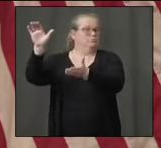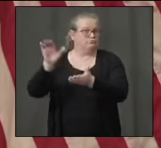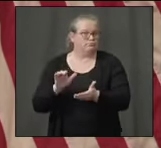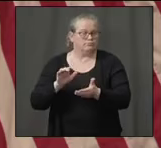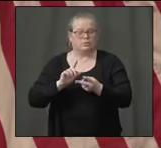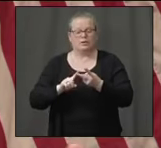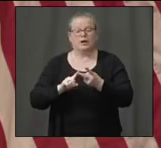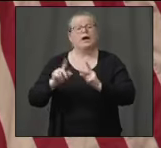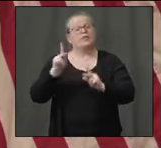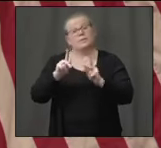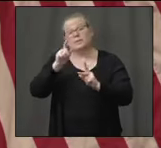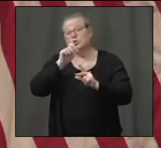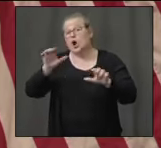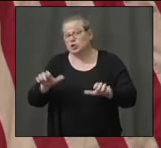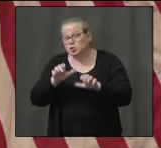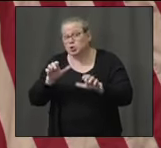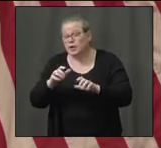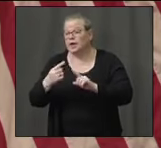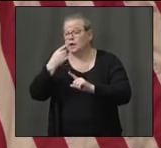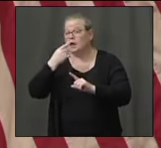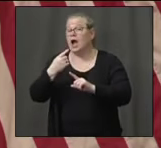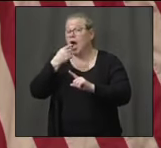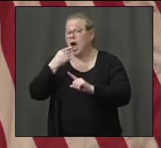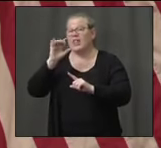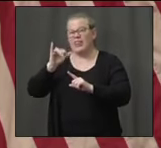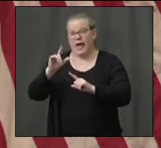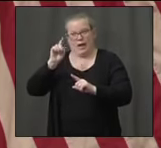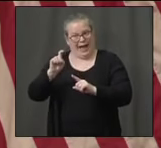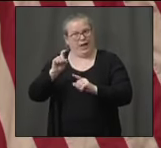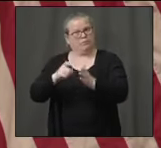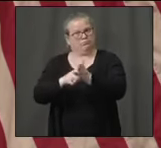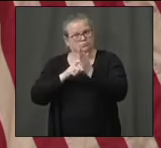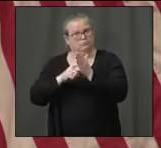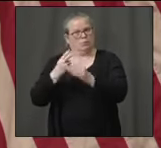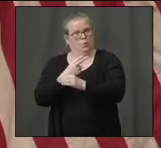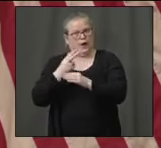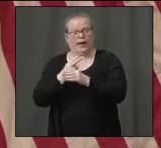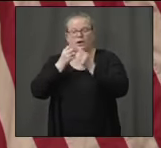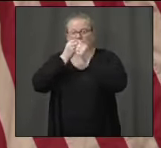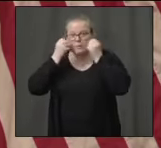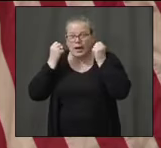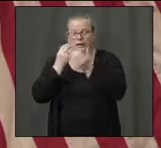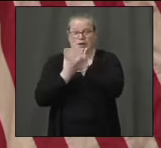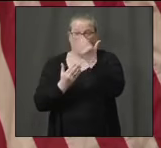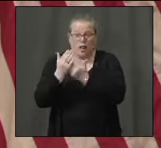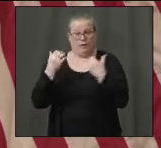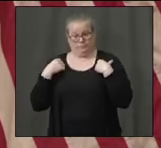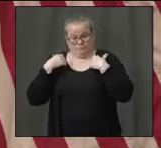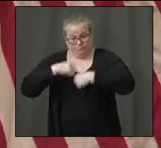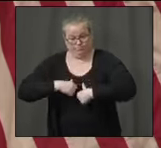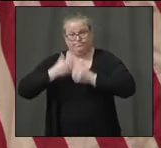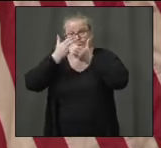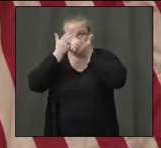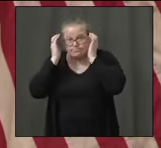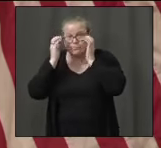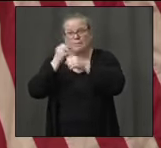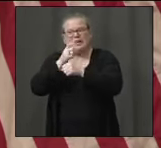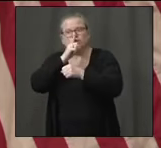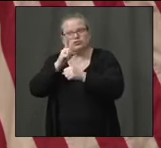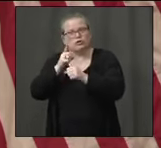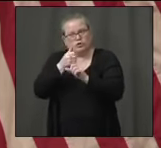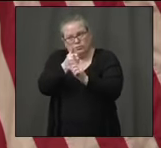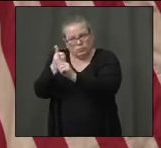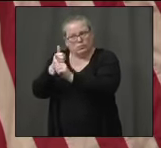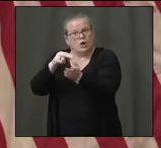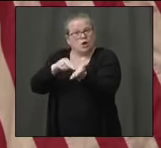individuals that are doing the swabbing, so the PPE. So we talked about what we needed to do to get the proper protection for the healthcare workers.